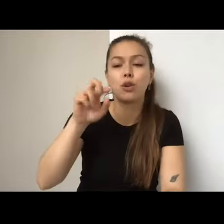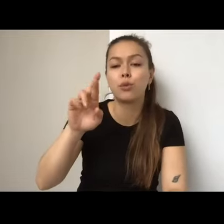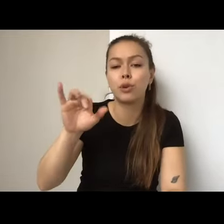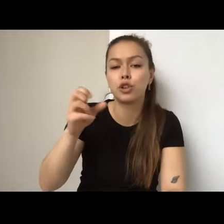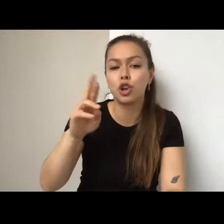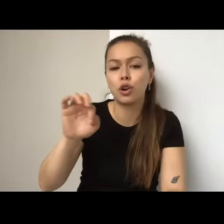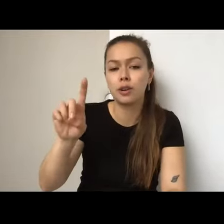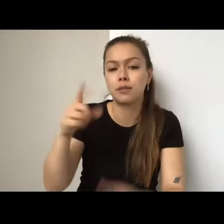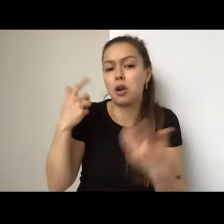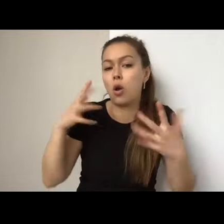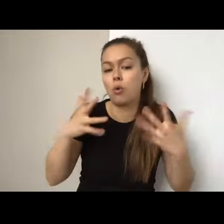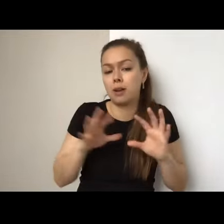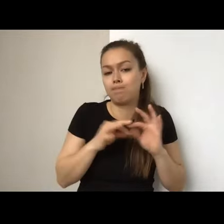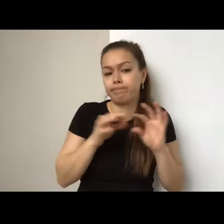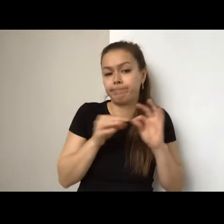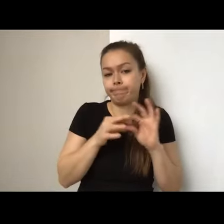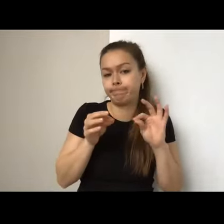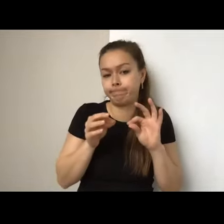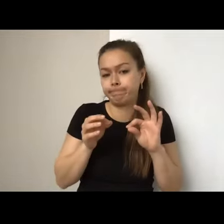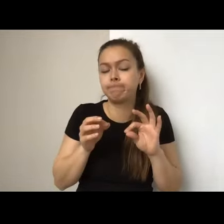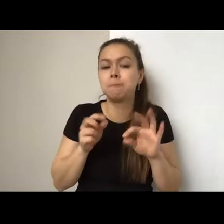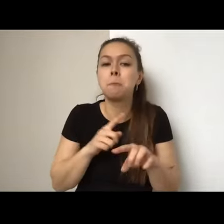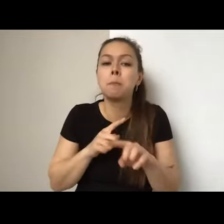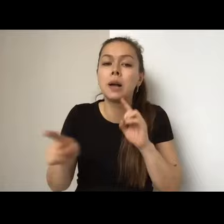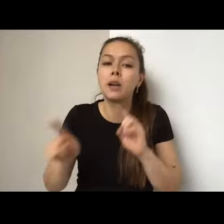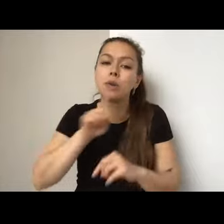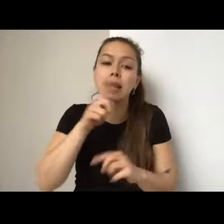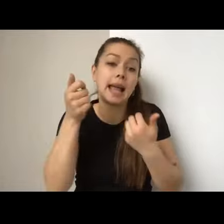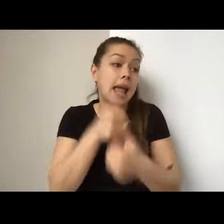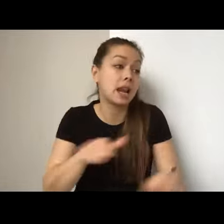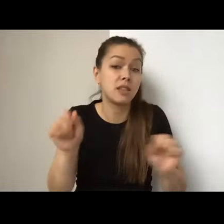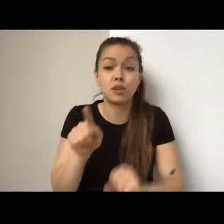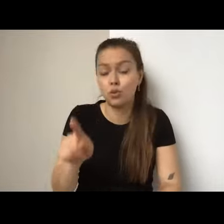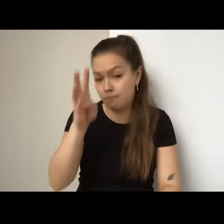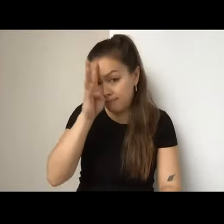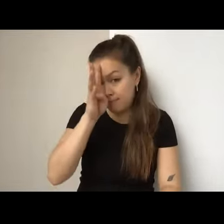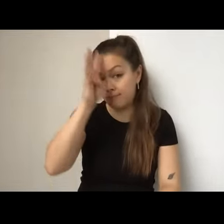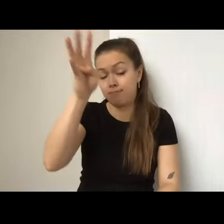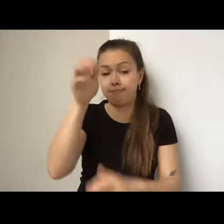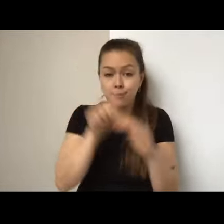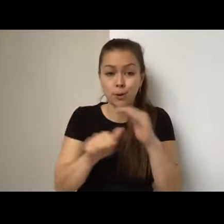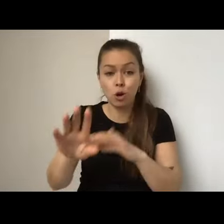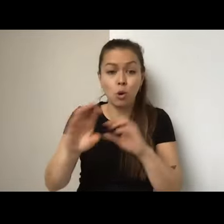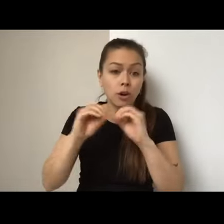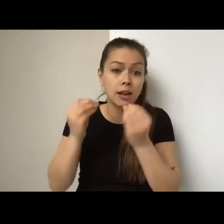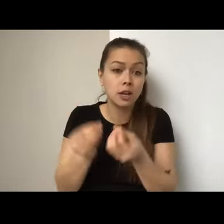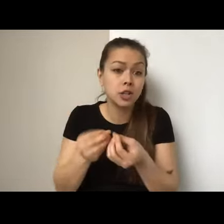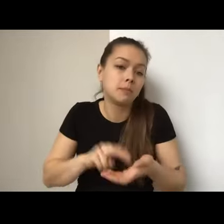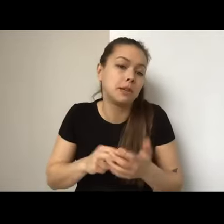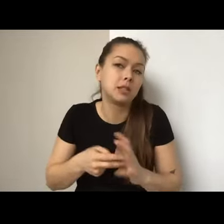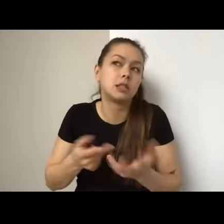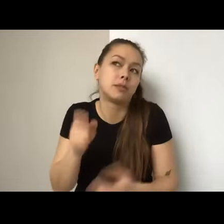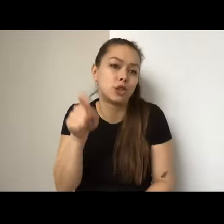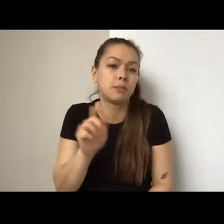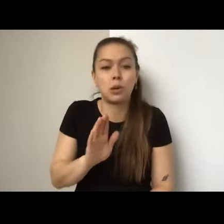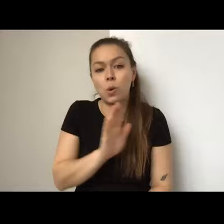that you create as your organization ideally would be your, um, proprietary ownership. Um, but certainly if you were